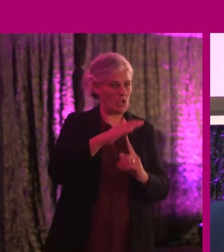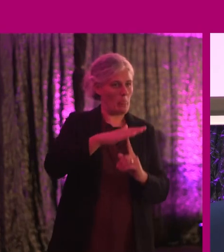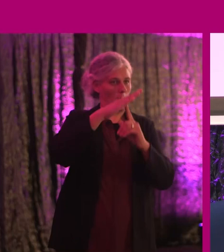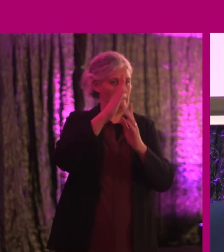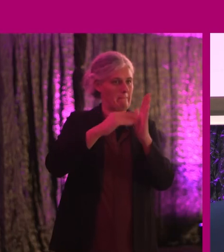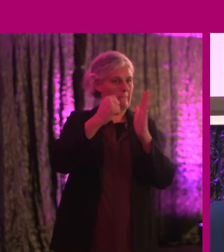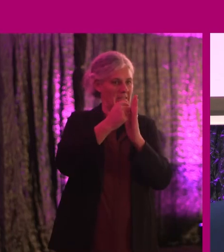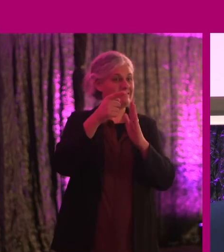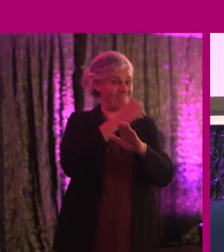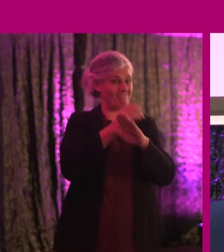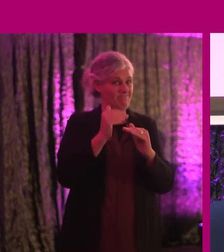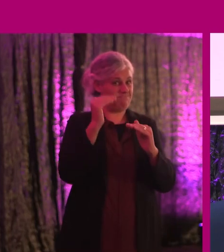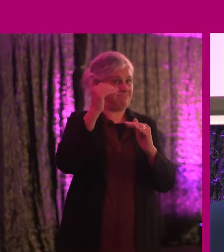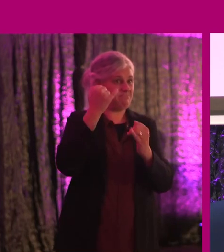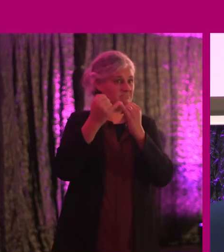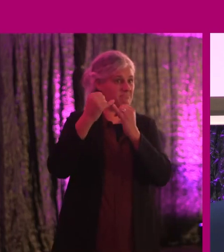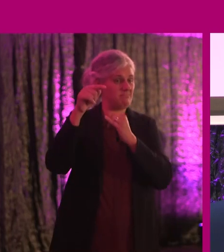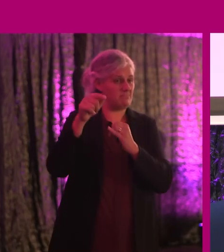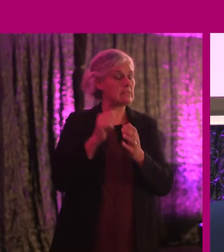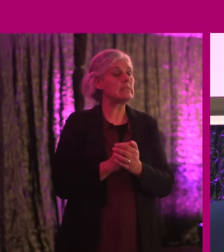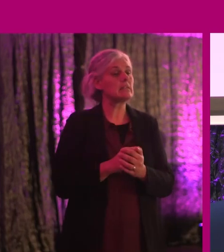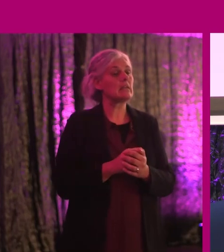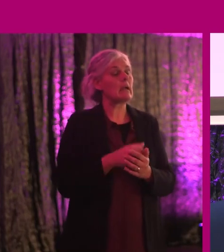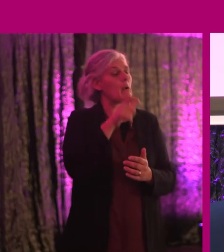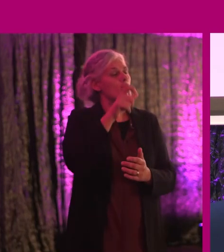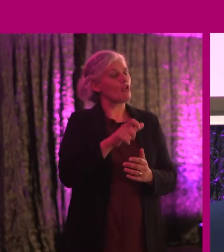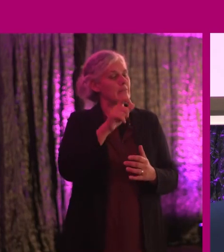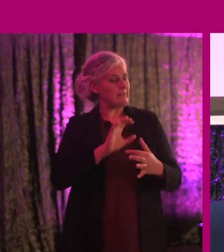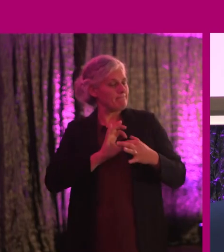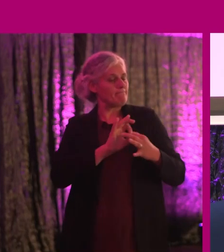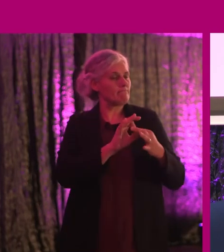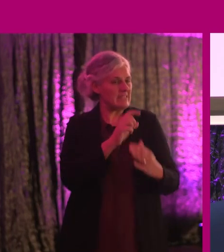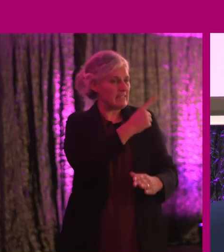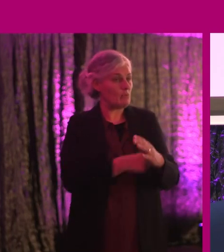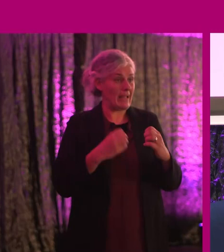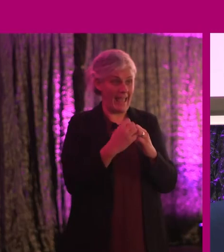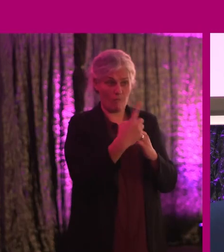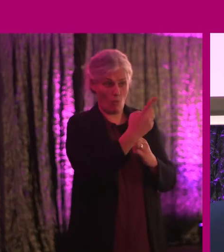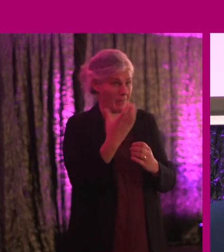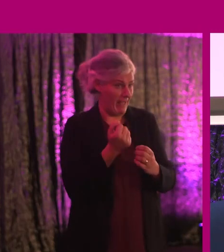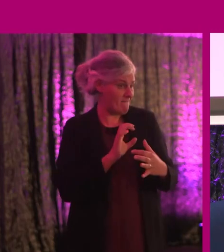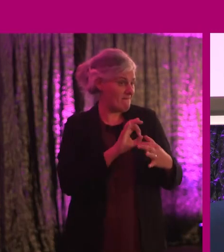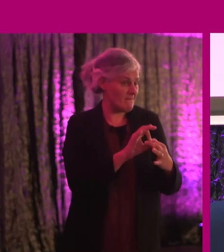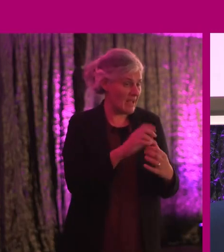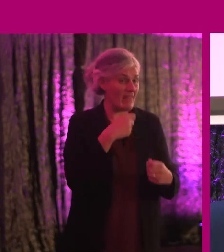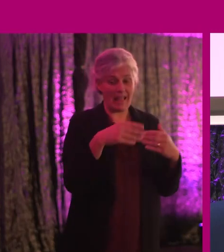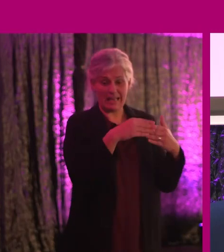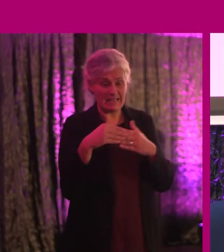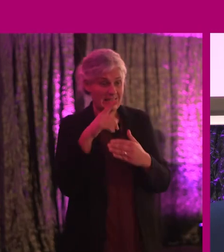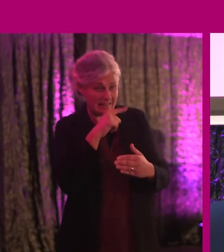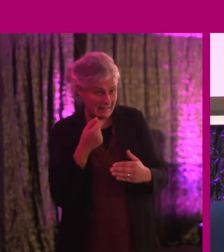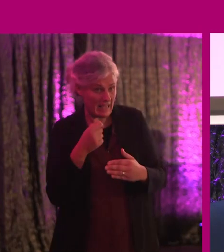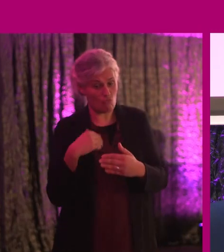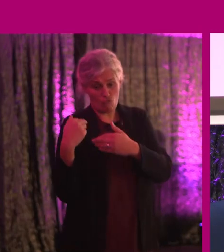that continues. And so there is the personal connection to disability that everybody has. And without a leader saying it or being